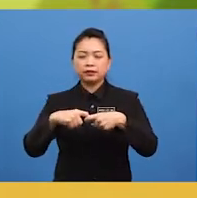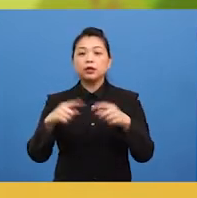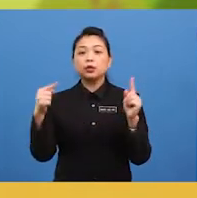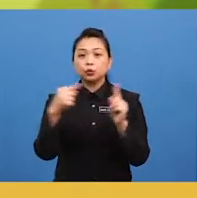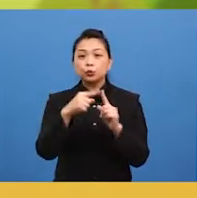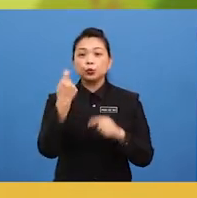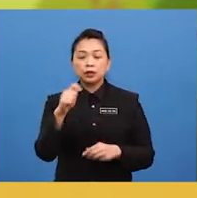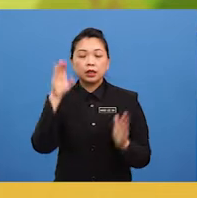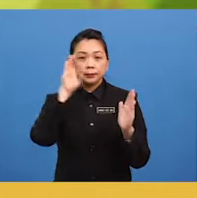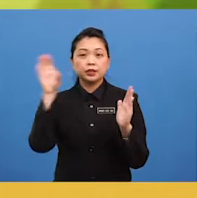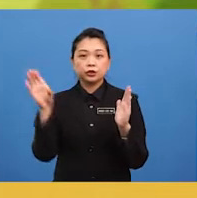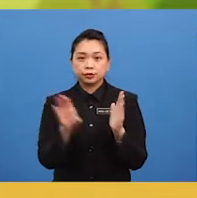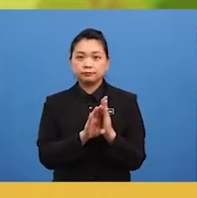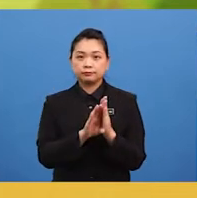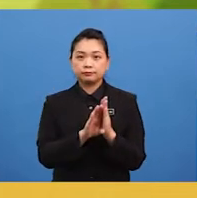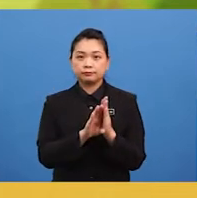picture